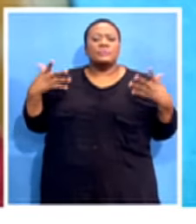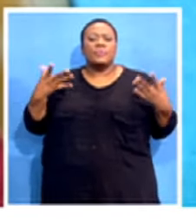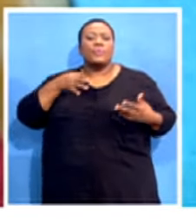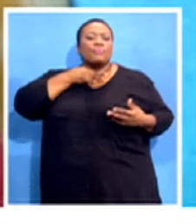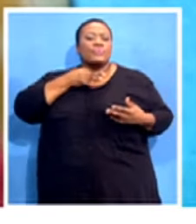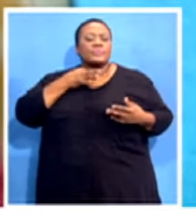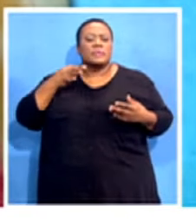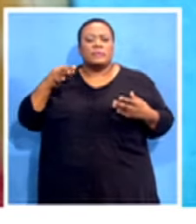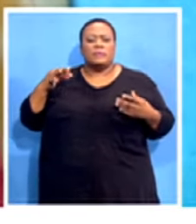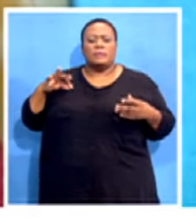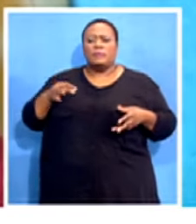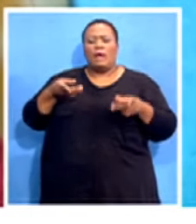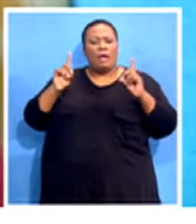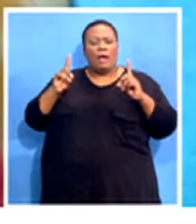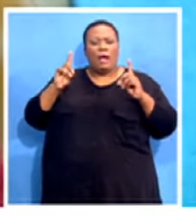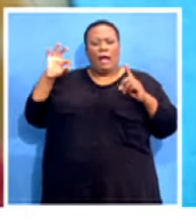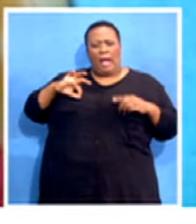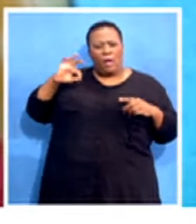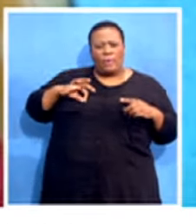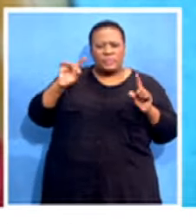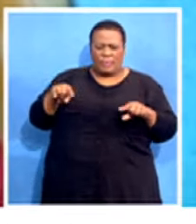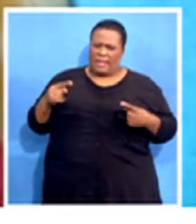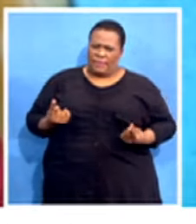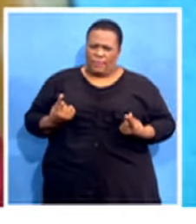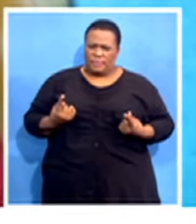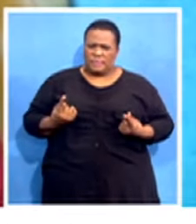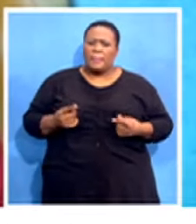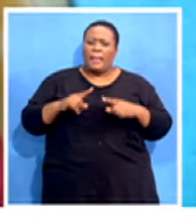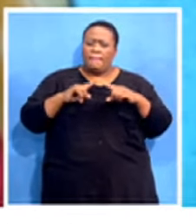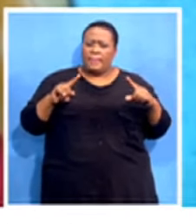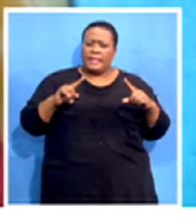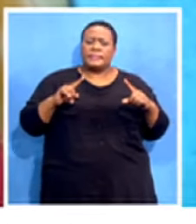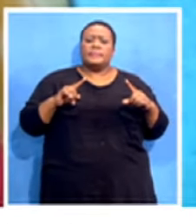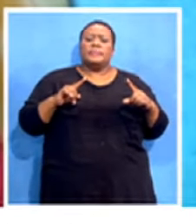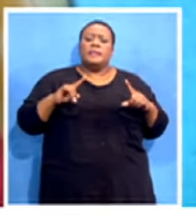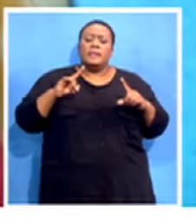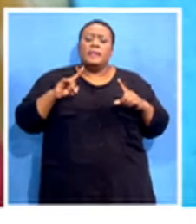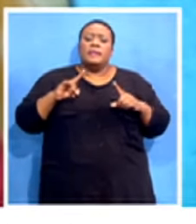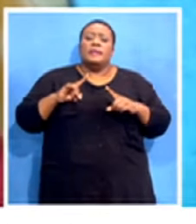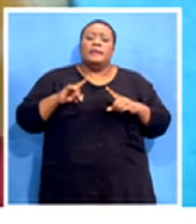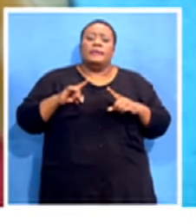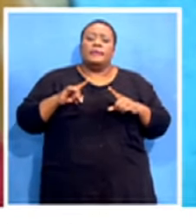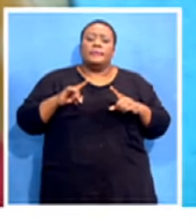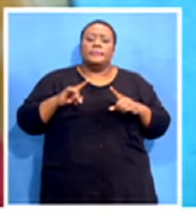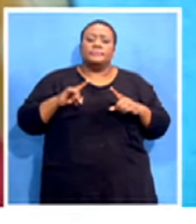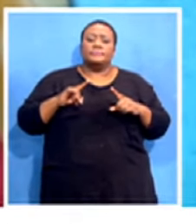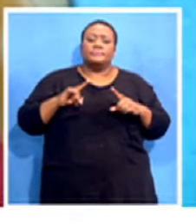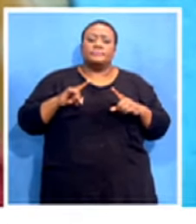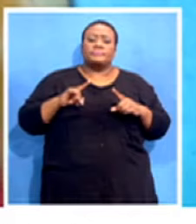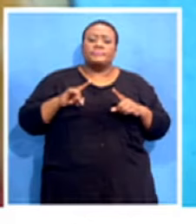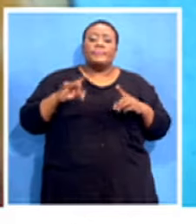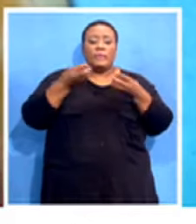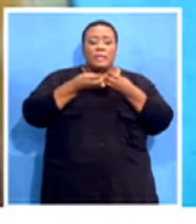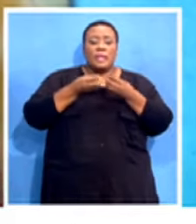when we know we're in a pandemic and the state of disaster regulations requires that things are done, the turnaround time should be different.